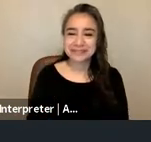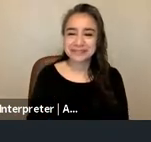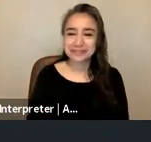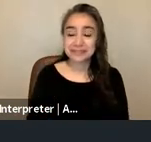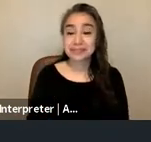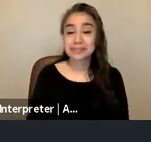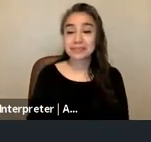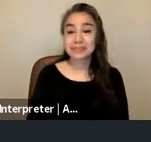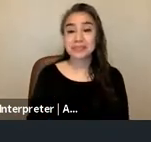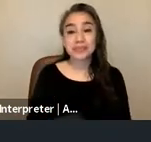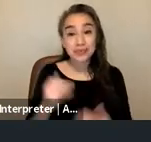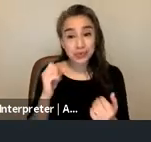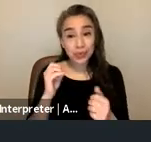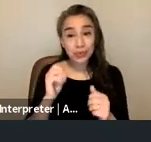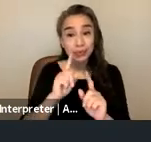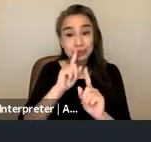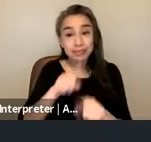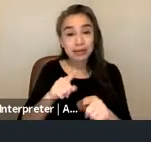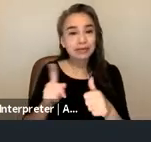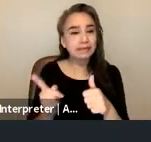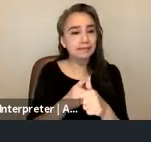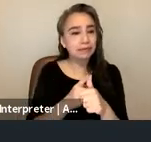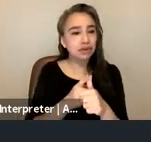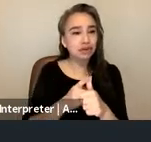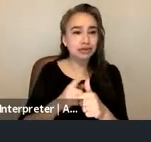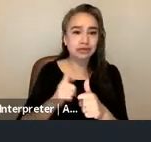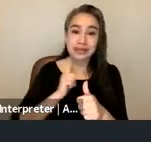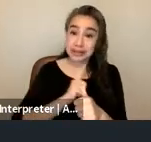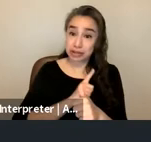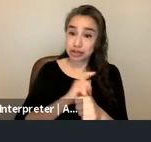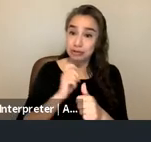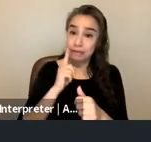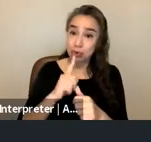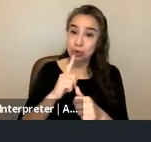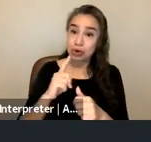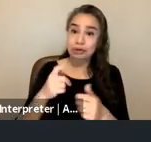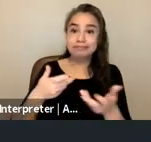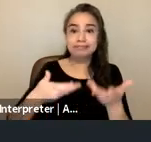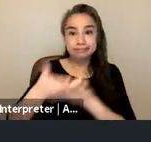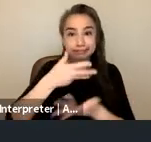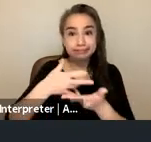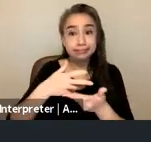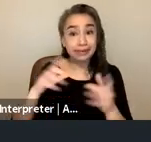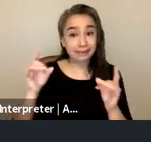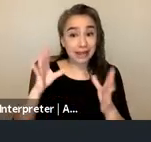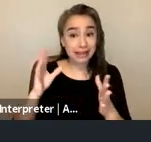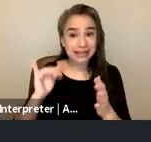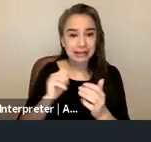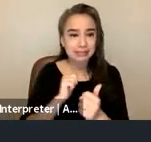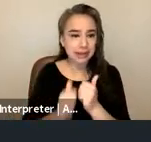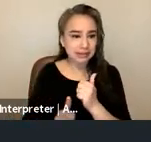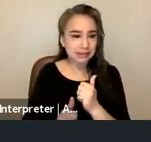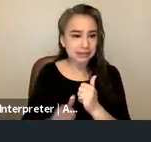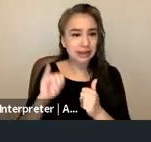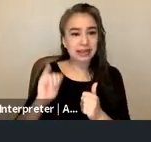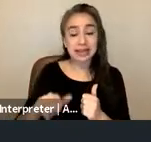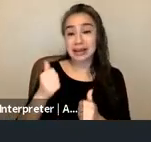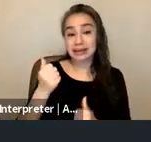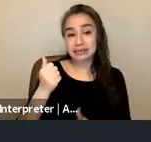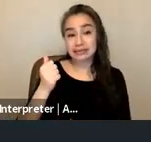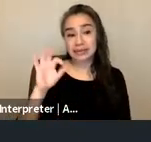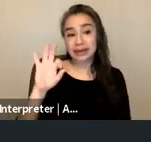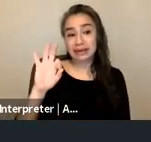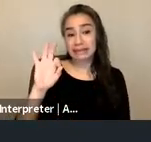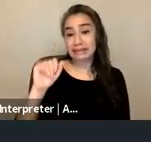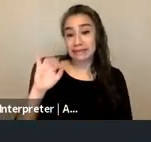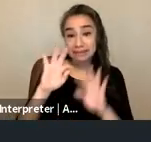response the first legislation on interpersonal violence was passed so that was the family violence prevention act or fipsa which became